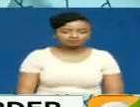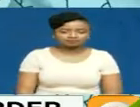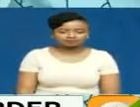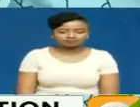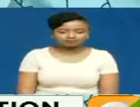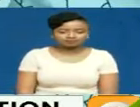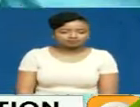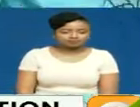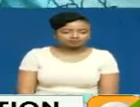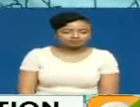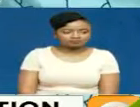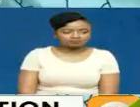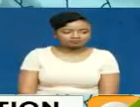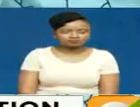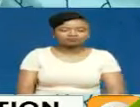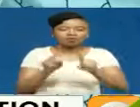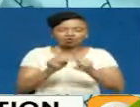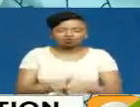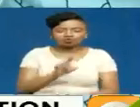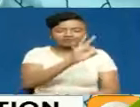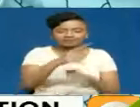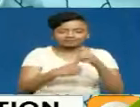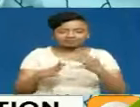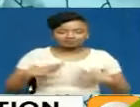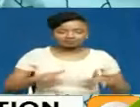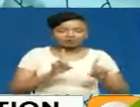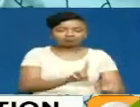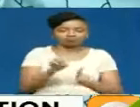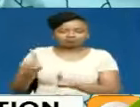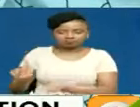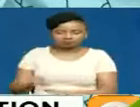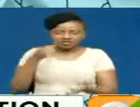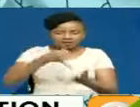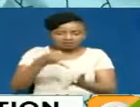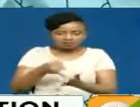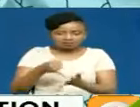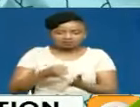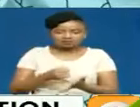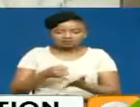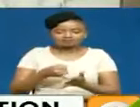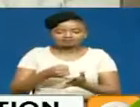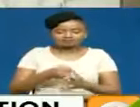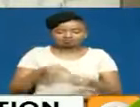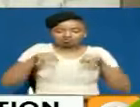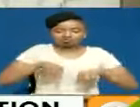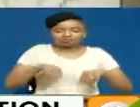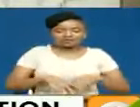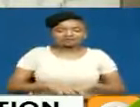intensive care unit patients. 36 deaths have also been recorded, one among them occurring in the last 24 hours.